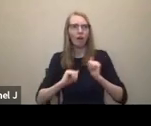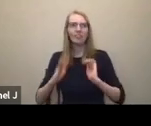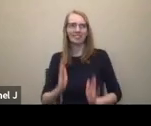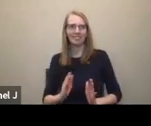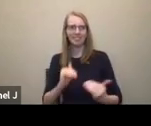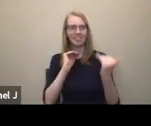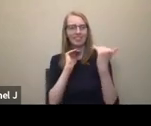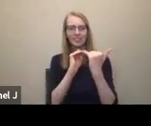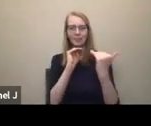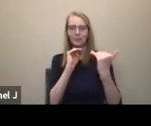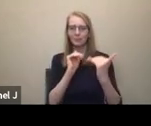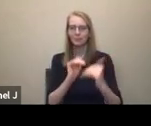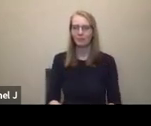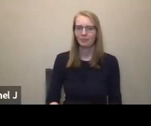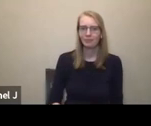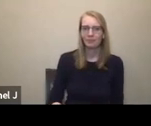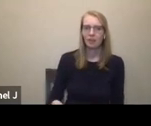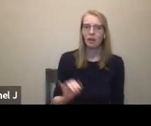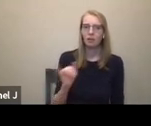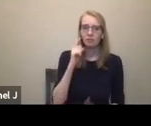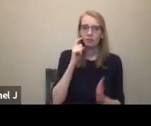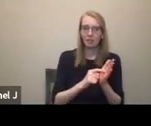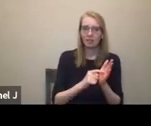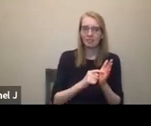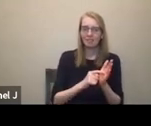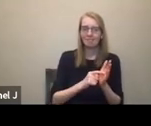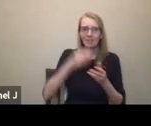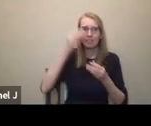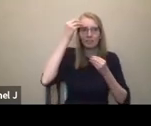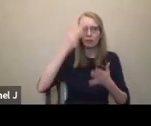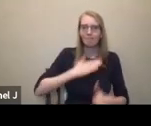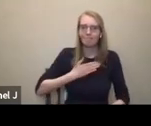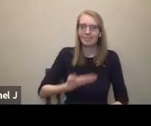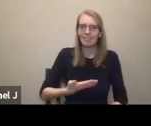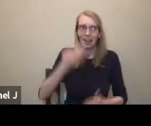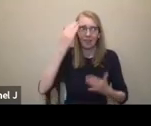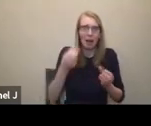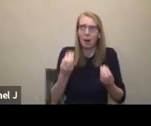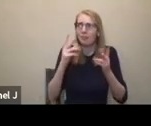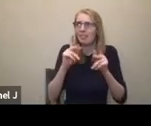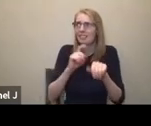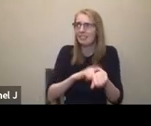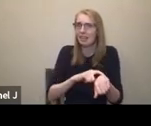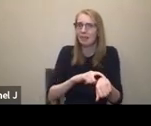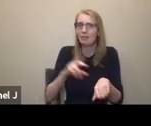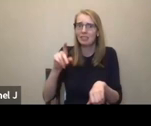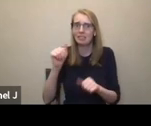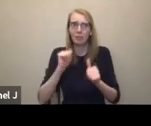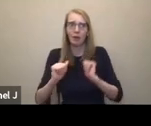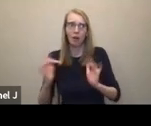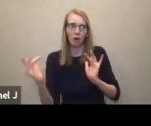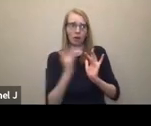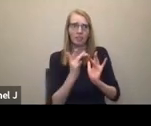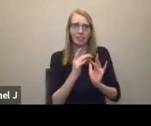the professionalism and that's this idea of informed consent. I don't know how many disabled artists have reached out to DMACC and they've been